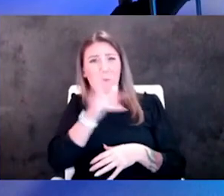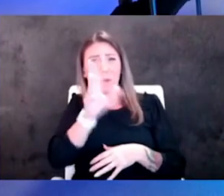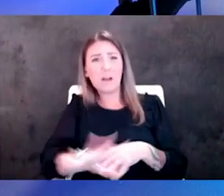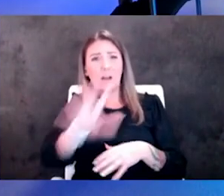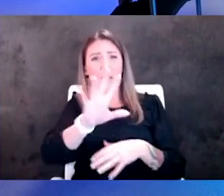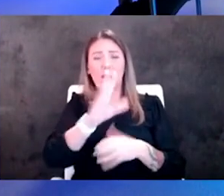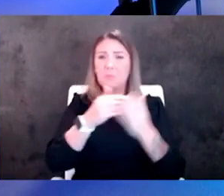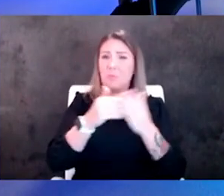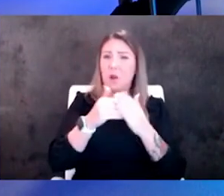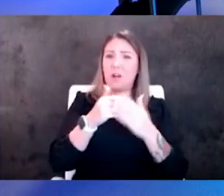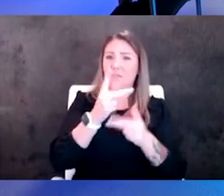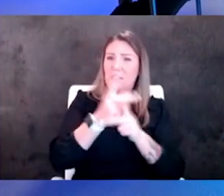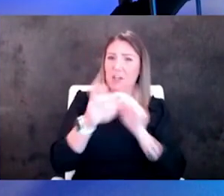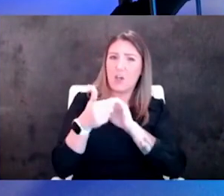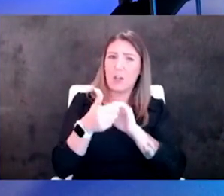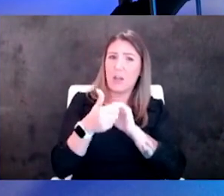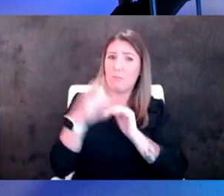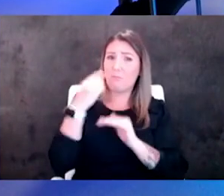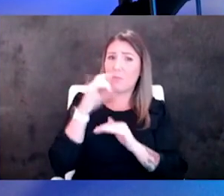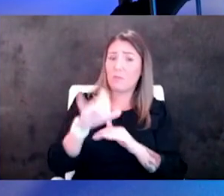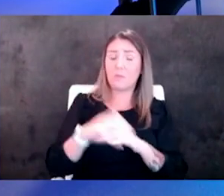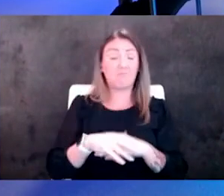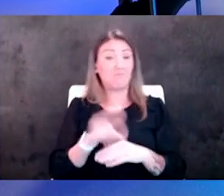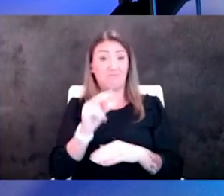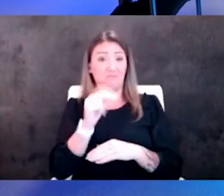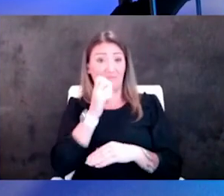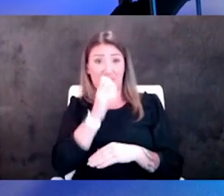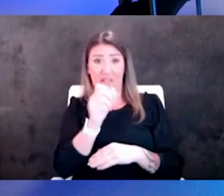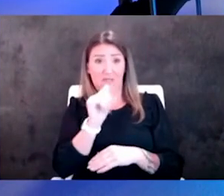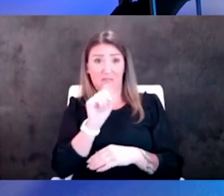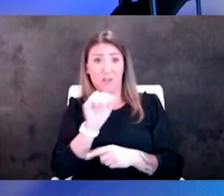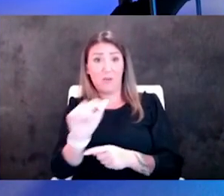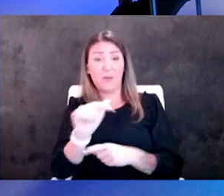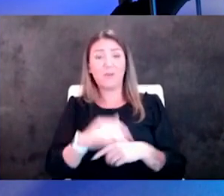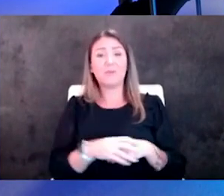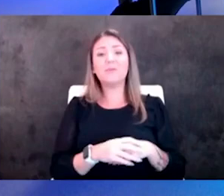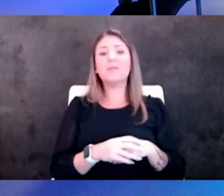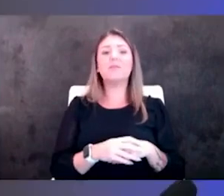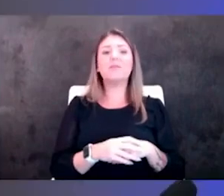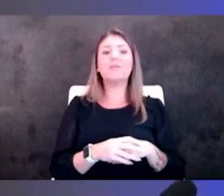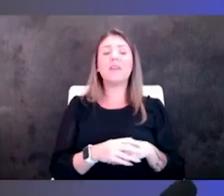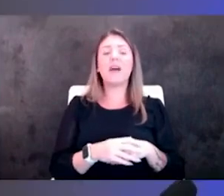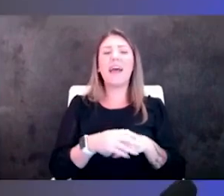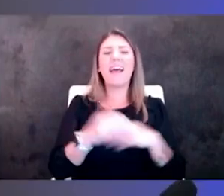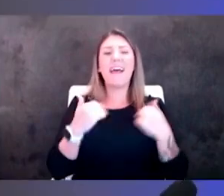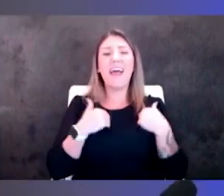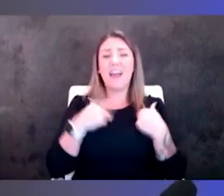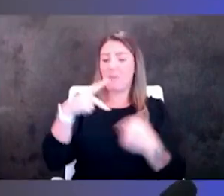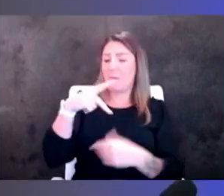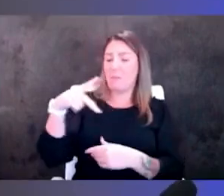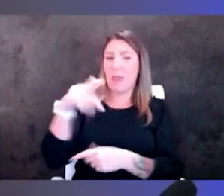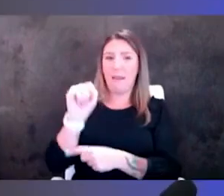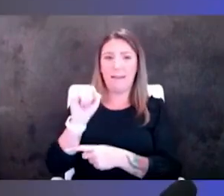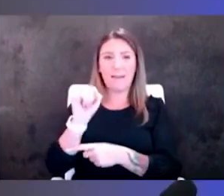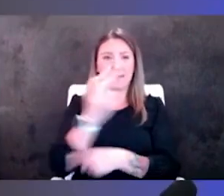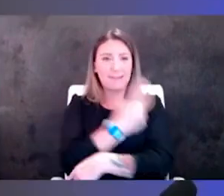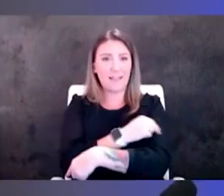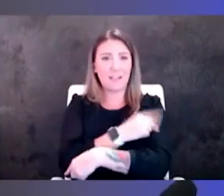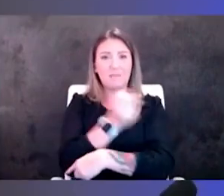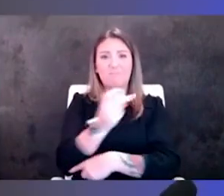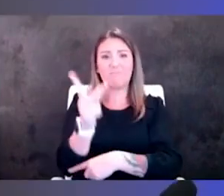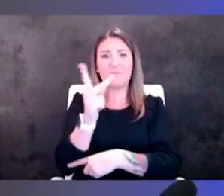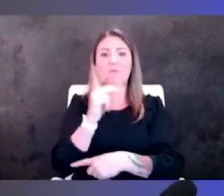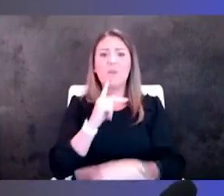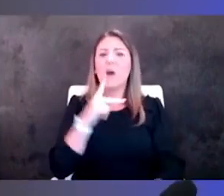doctor pleasure no not at all we uh we have some uh what we call pps hospitals uh so some of our regional rainwood a